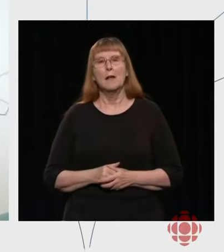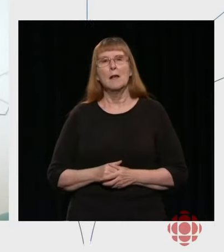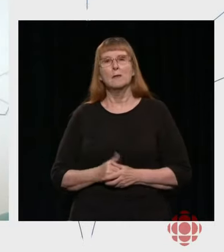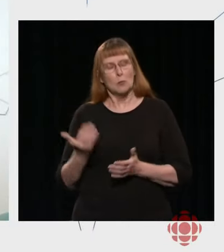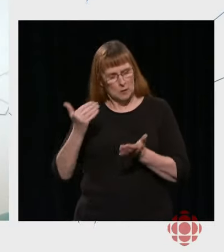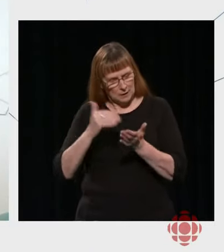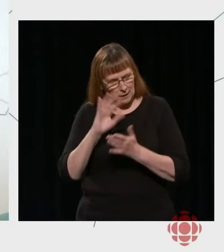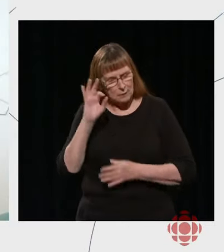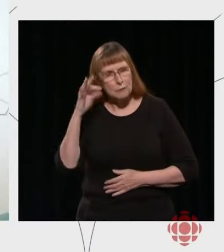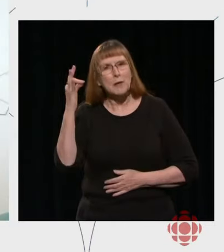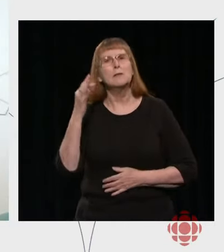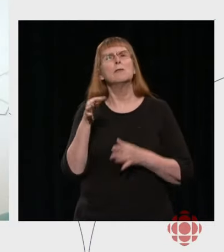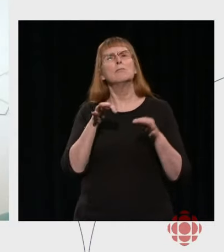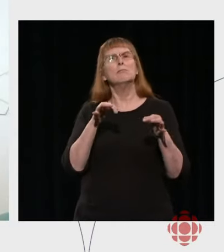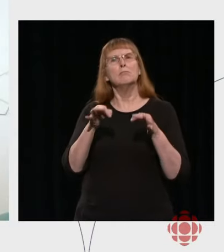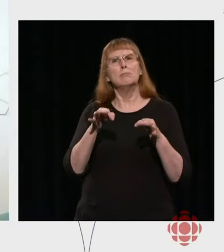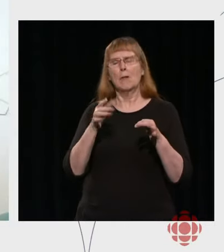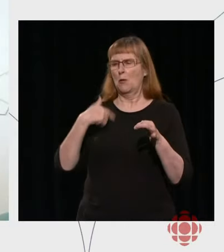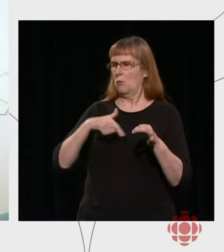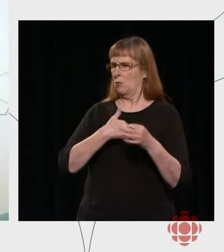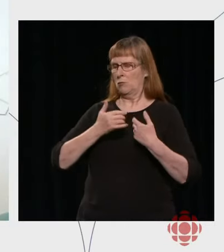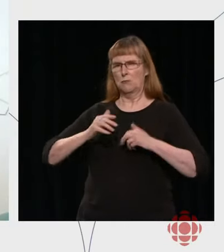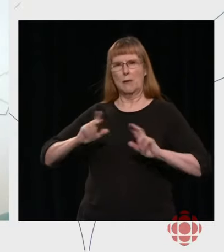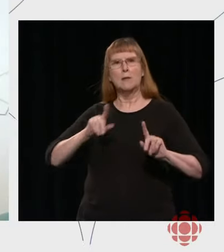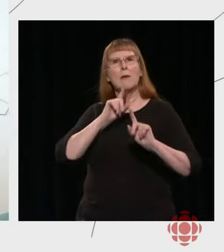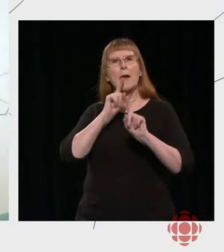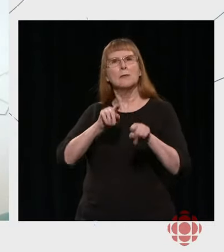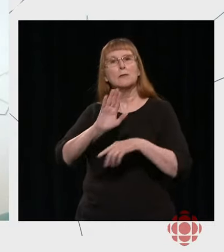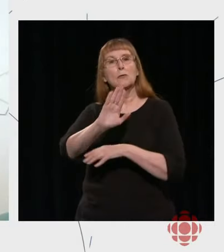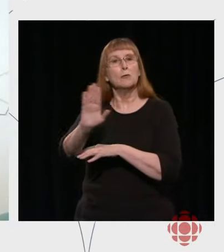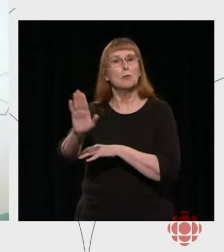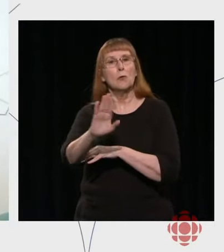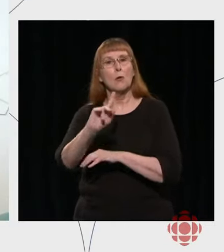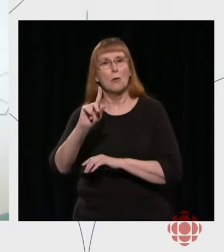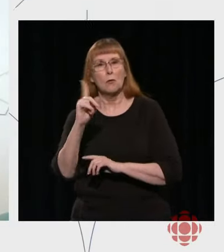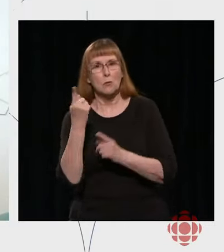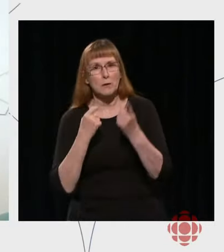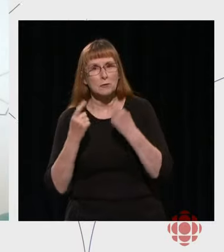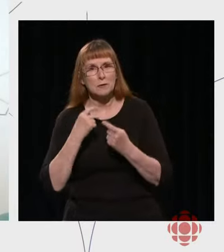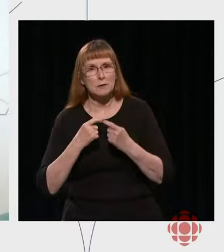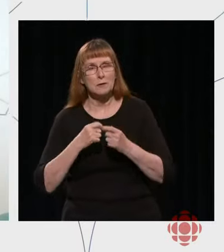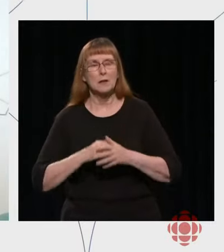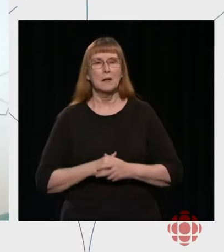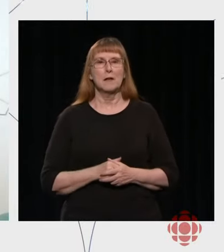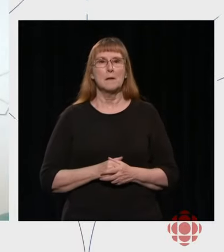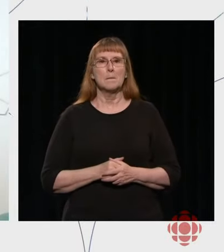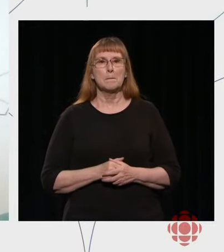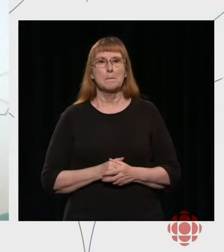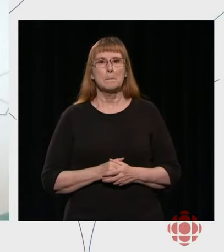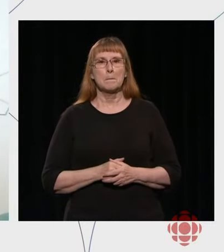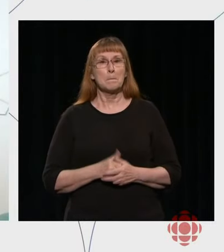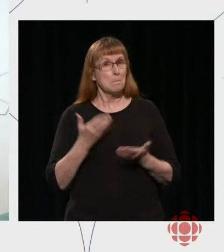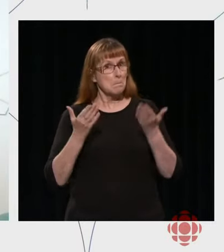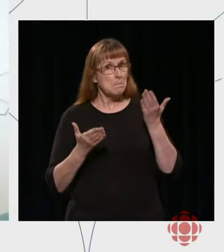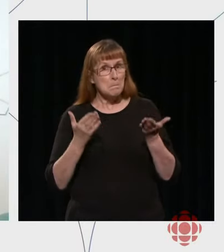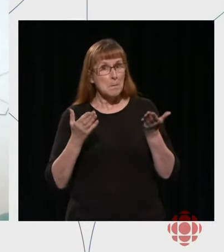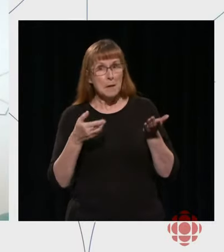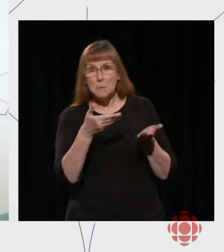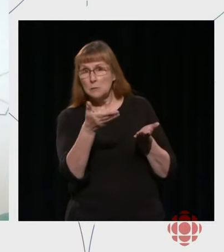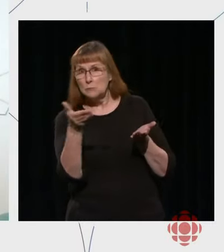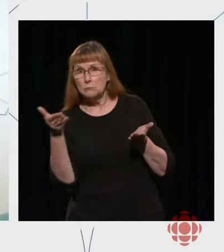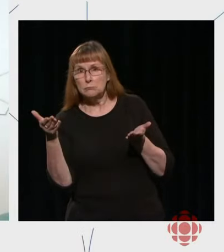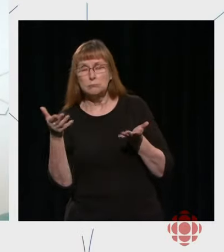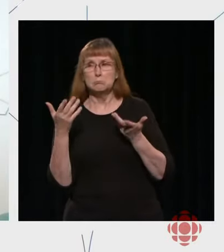public meeting will be to answer all of your questions. And for those of you who are not familiar with how